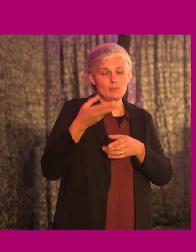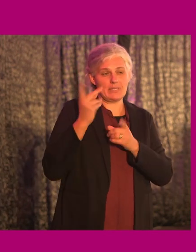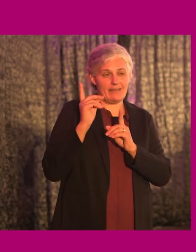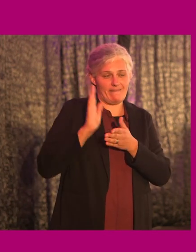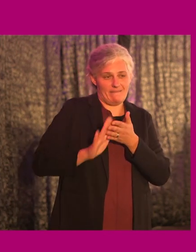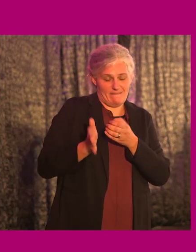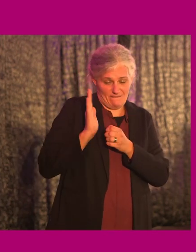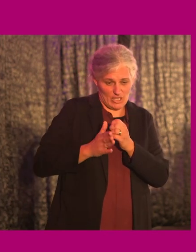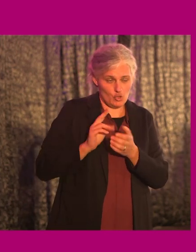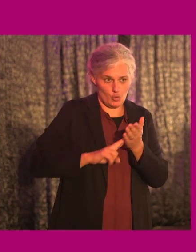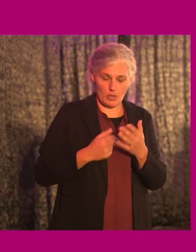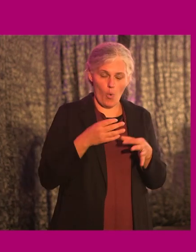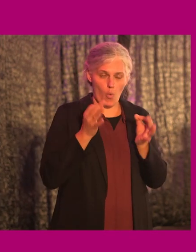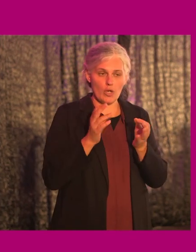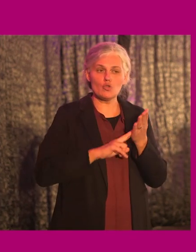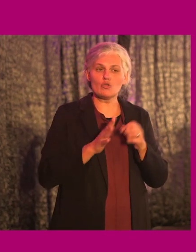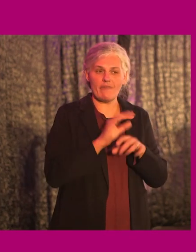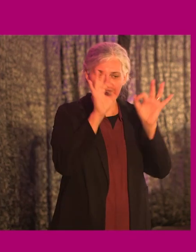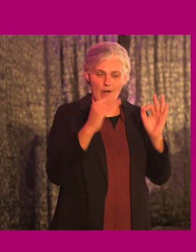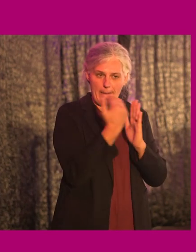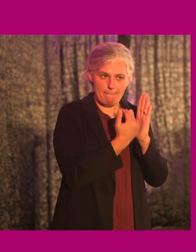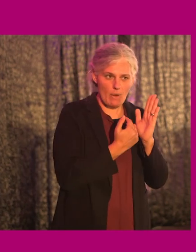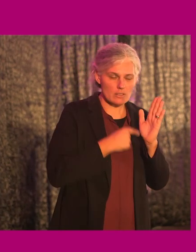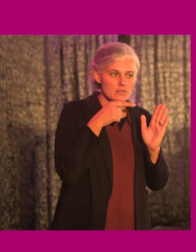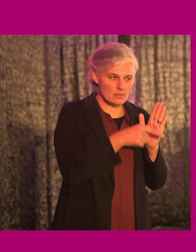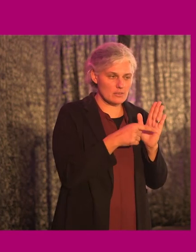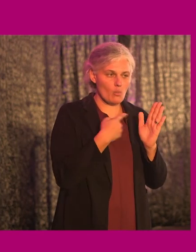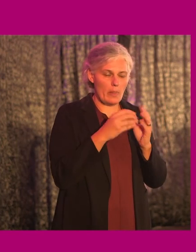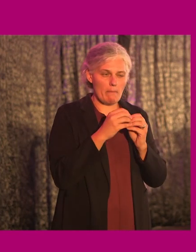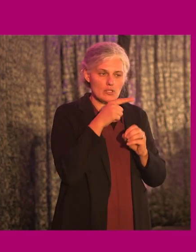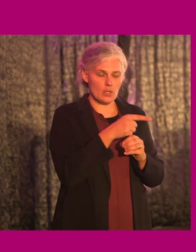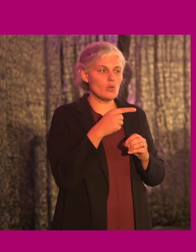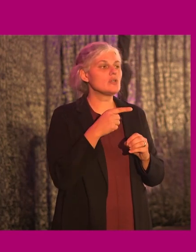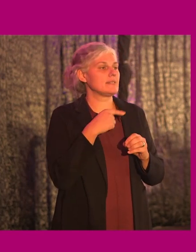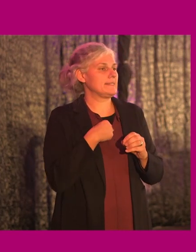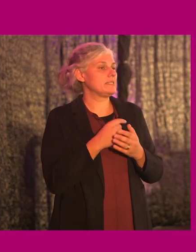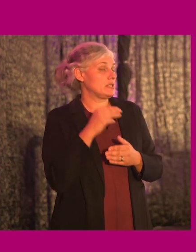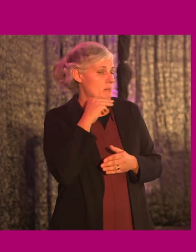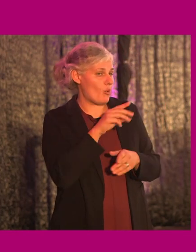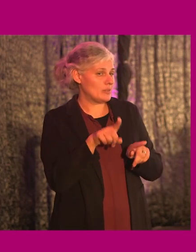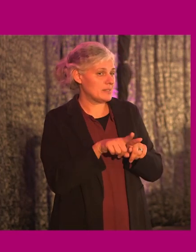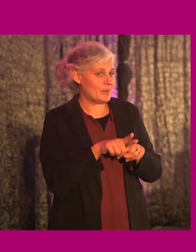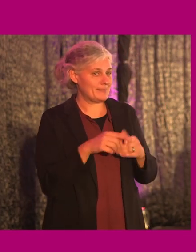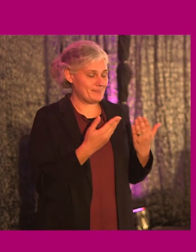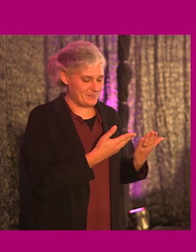and it gave us a really useful framework against which we could benchmark ourselves. So hats off to the Justice Department. Caroline.